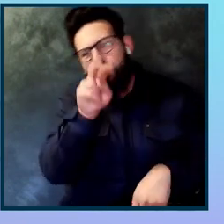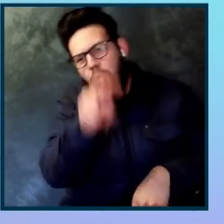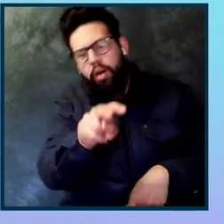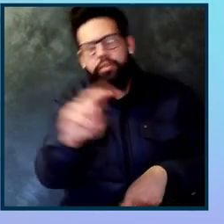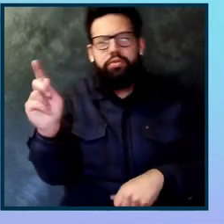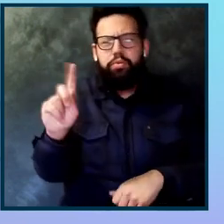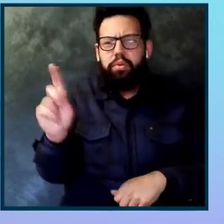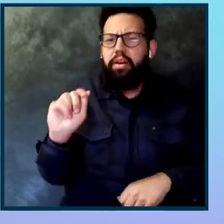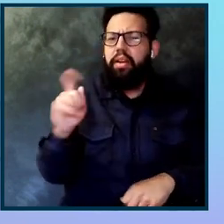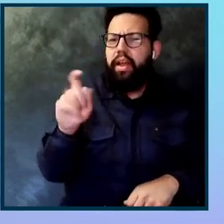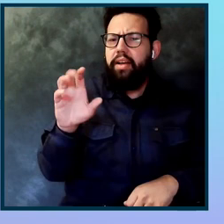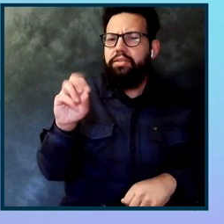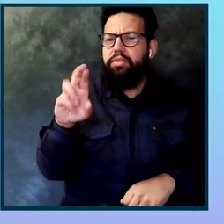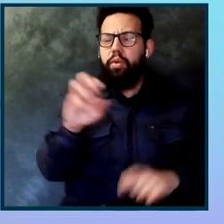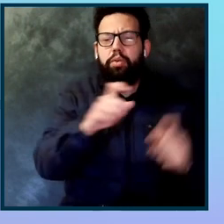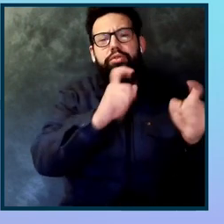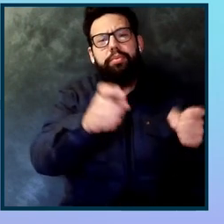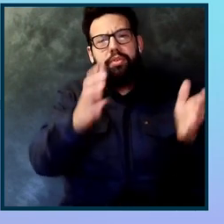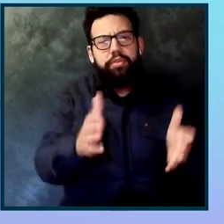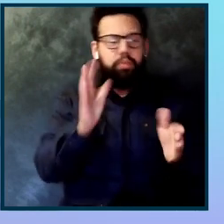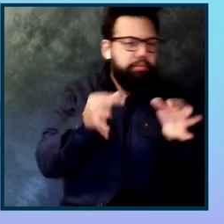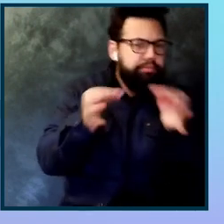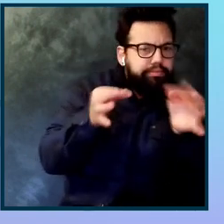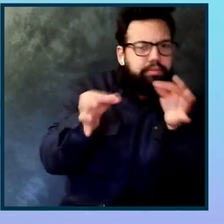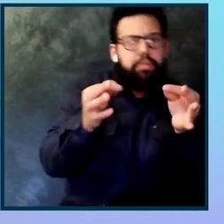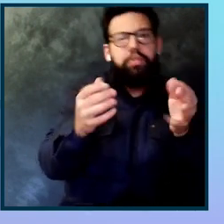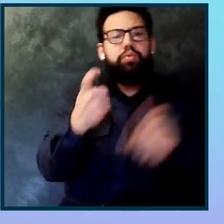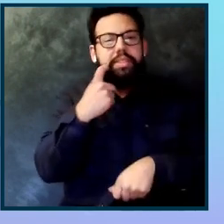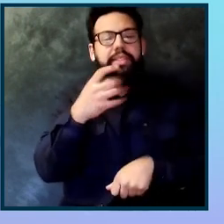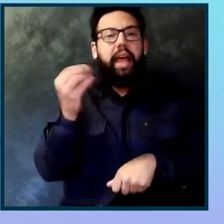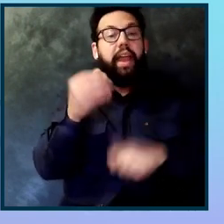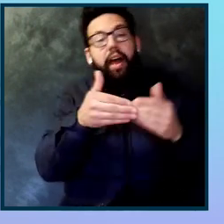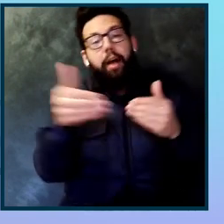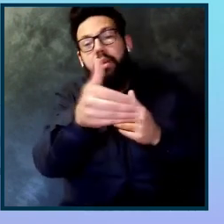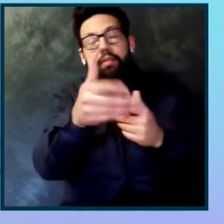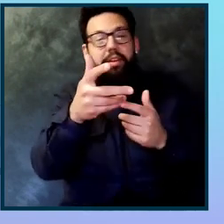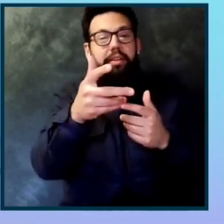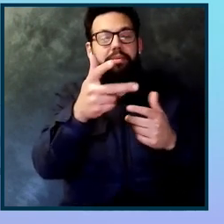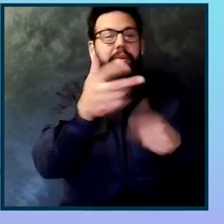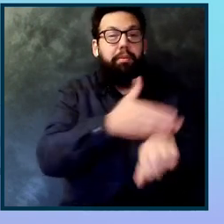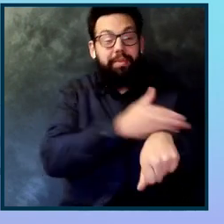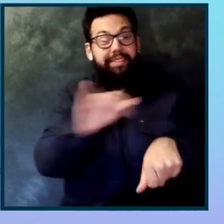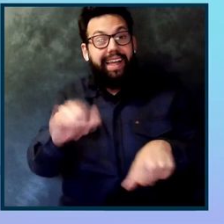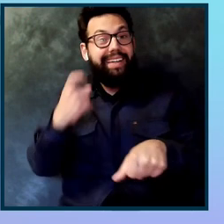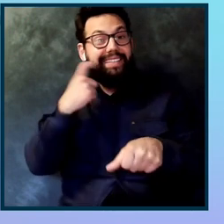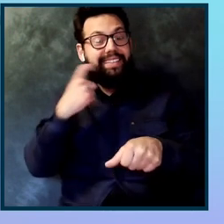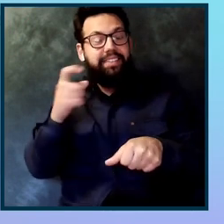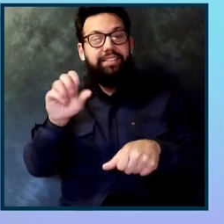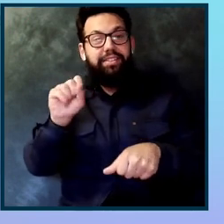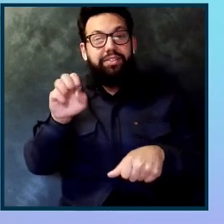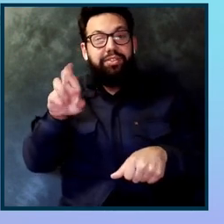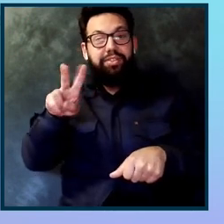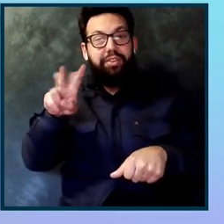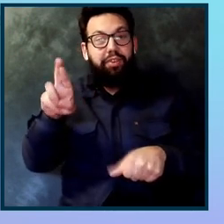Axe Core contributors will go into details about recent and upcoming improvements, including the Linta server I just mentioned. Last